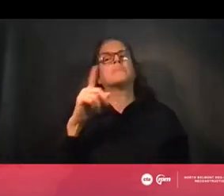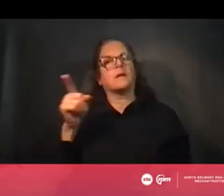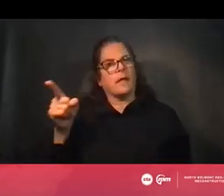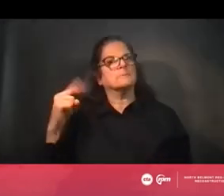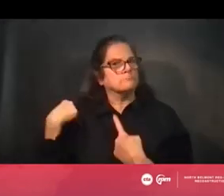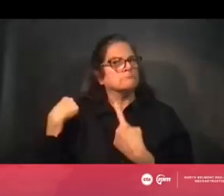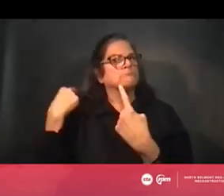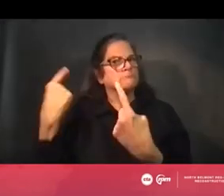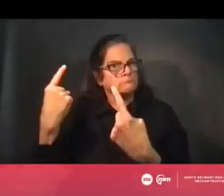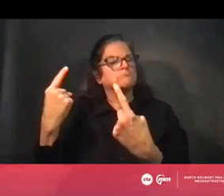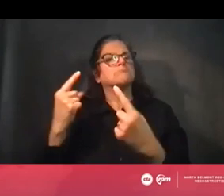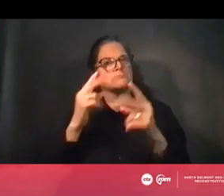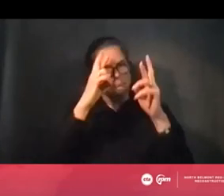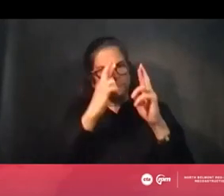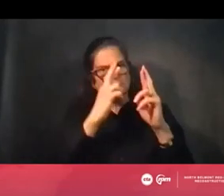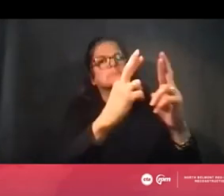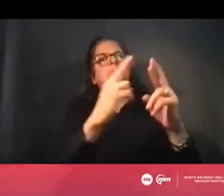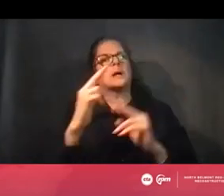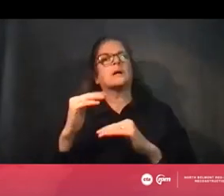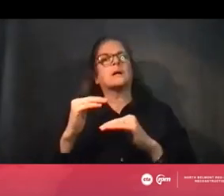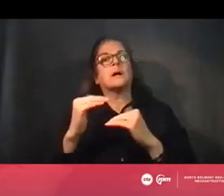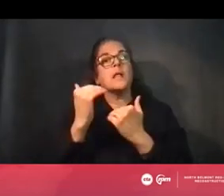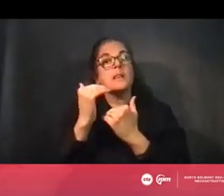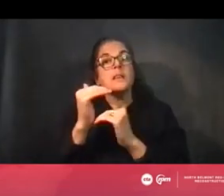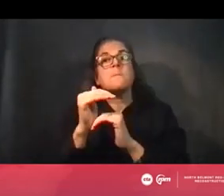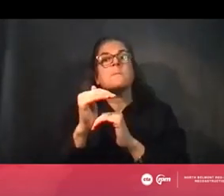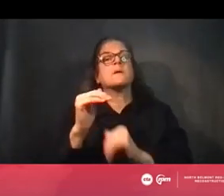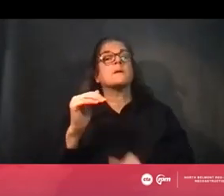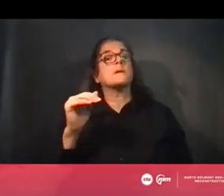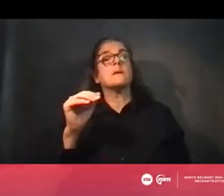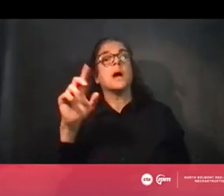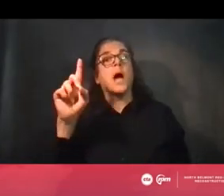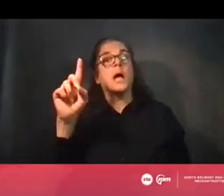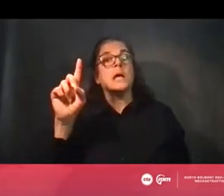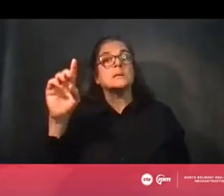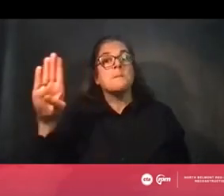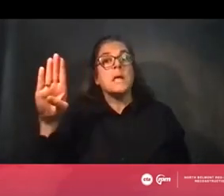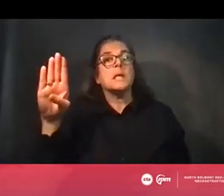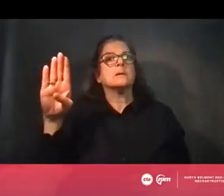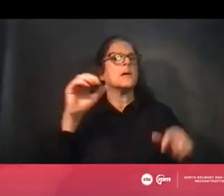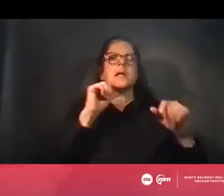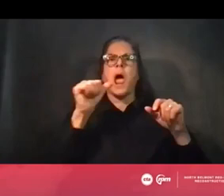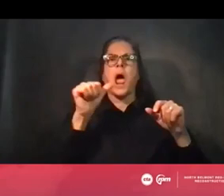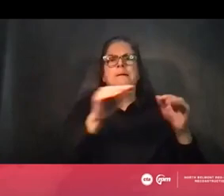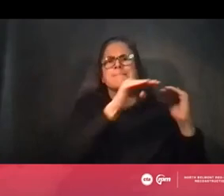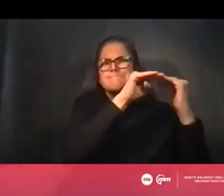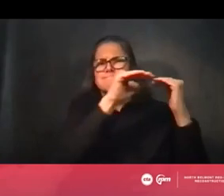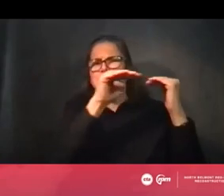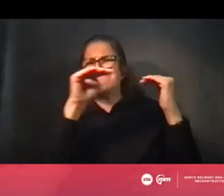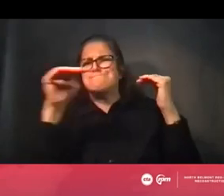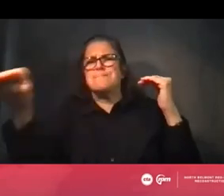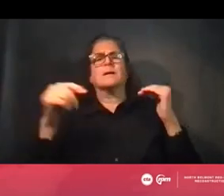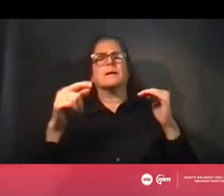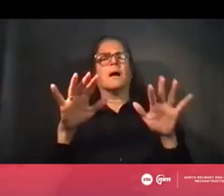I will tell you that these are not instantaneous decibels. They are one hour LAQs. I'll leave that rather than explain it to everyone.